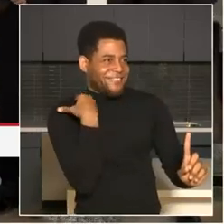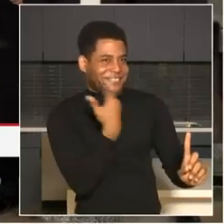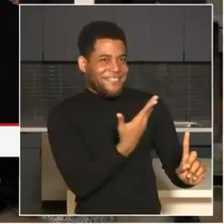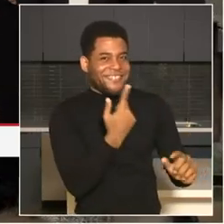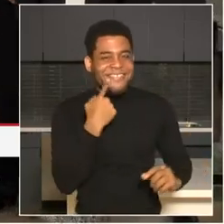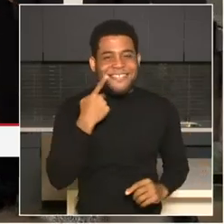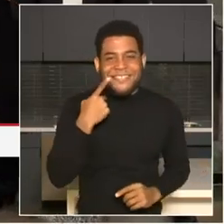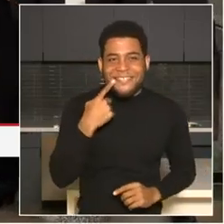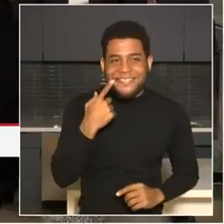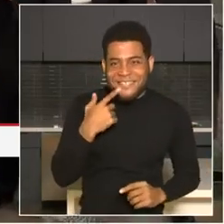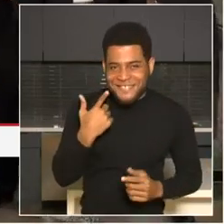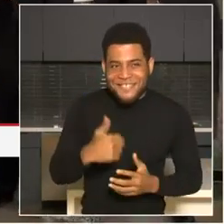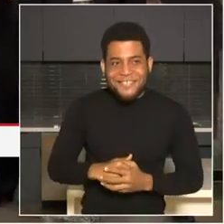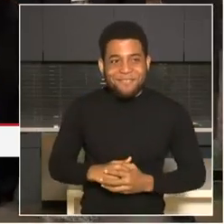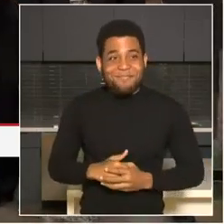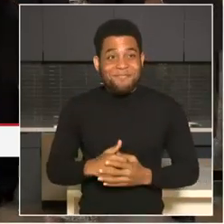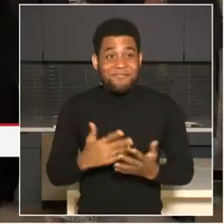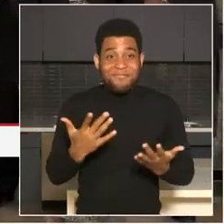Smith will take them.